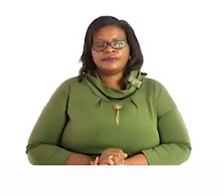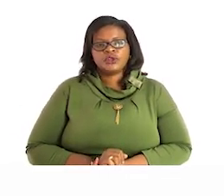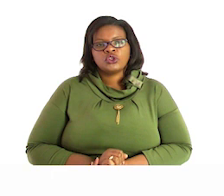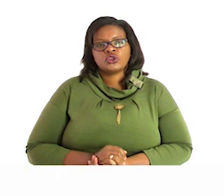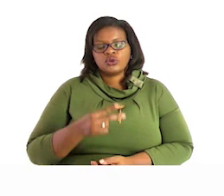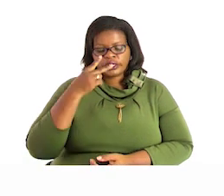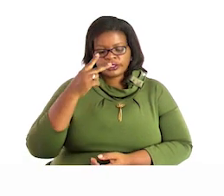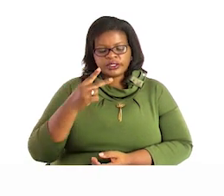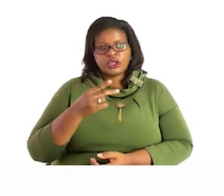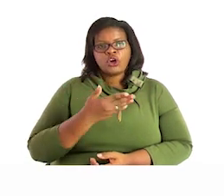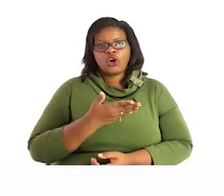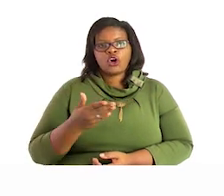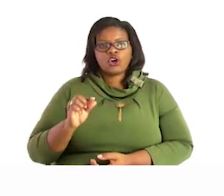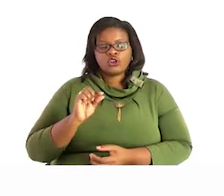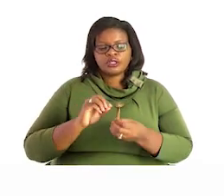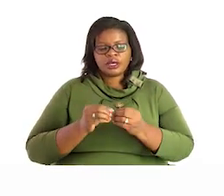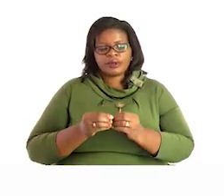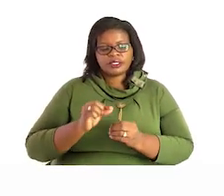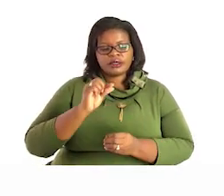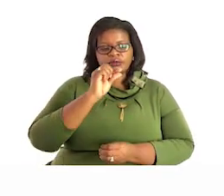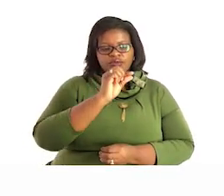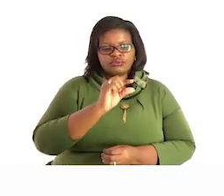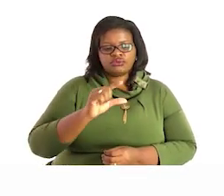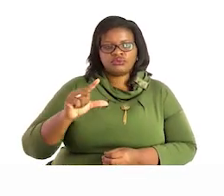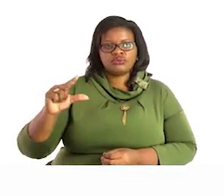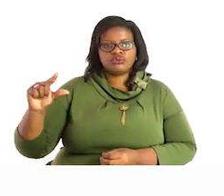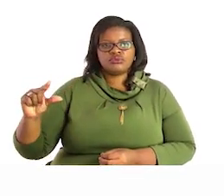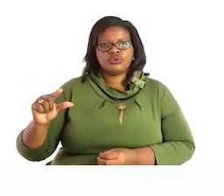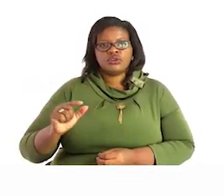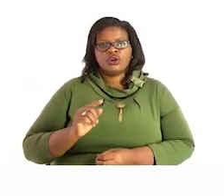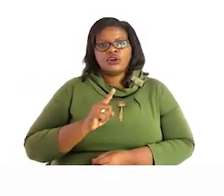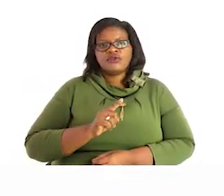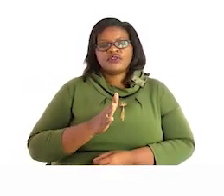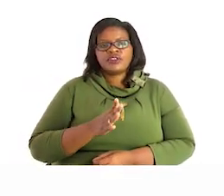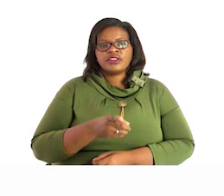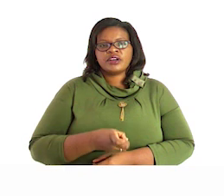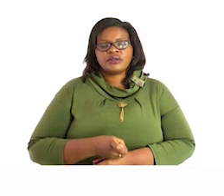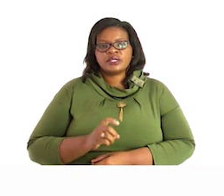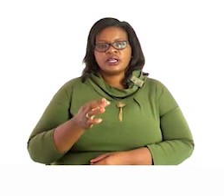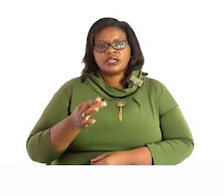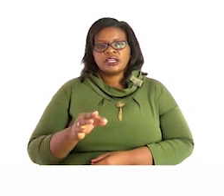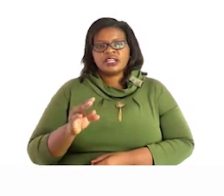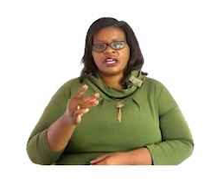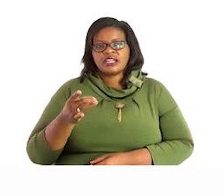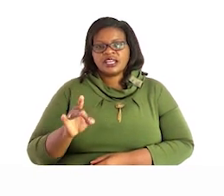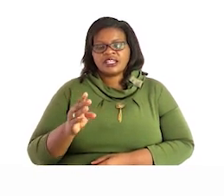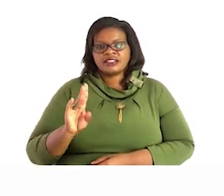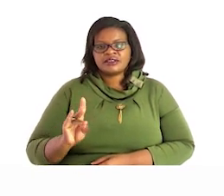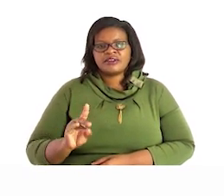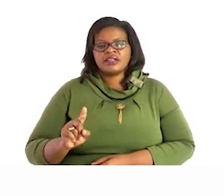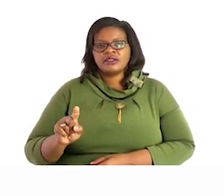then the pattern one is 15000 937 17000